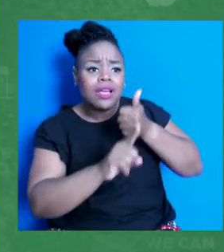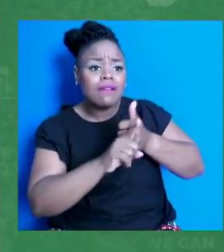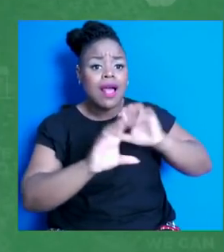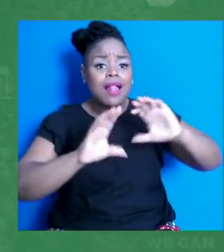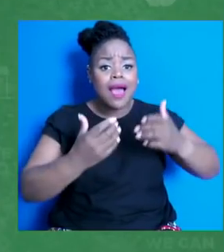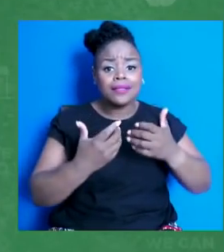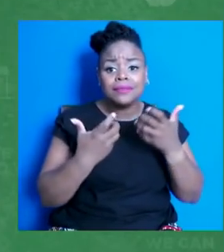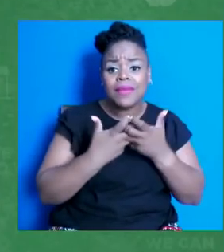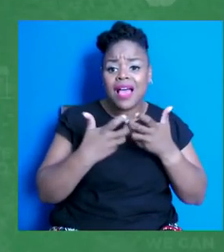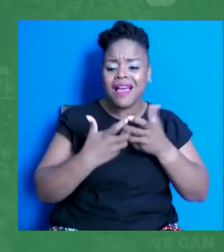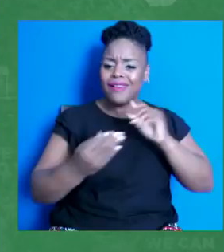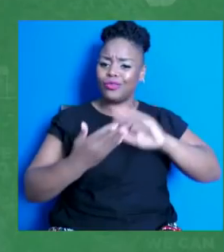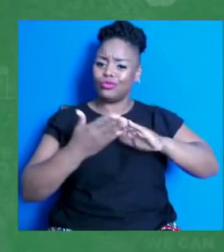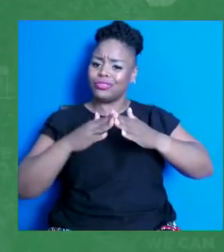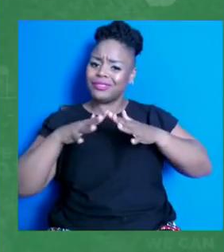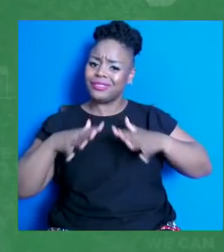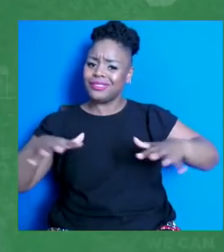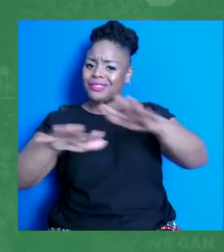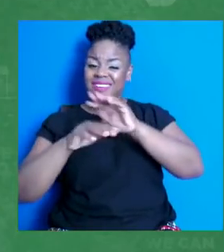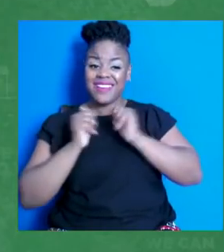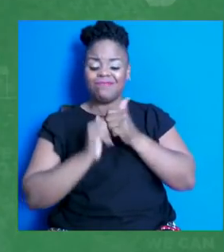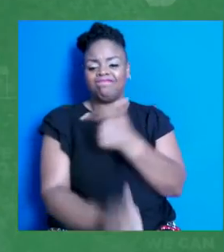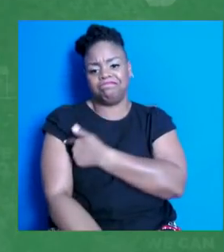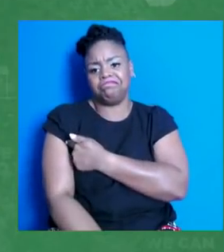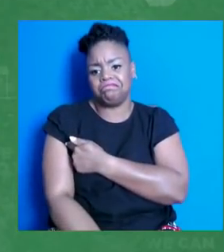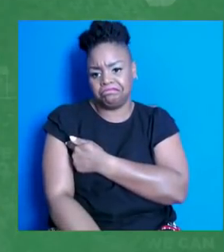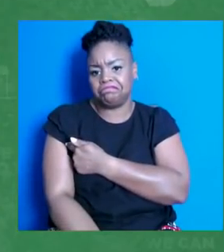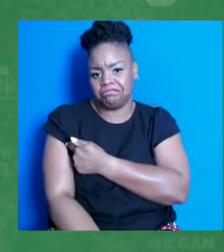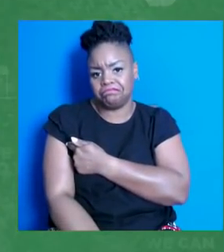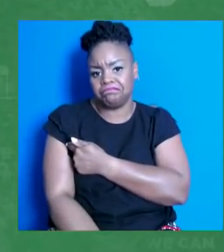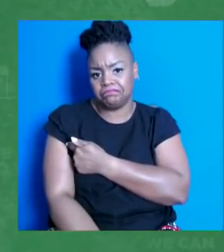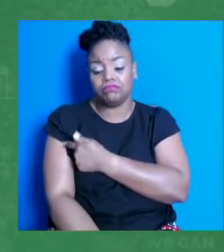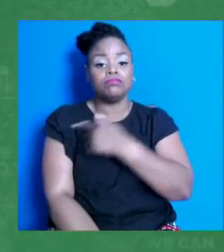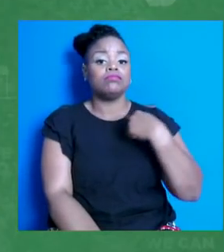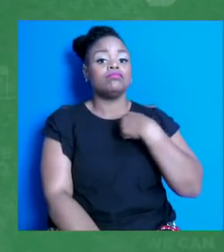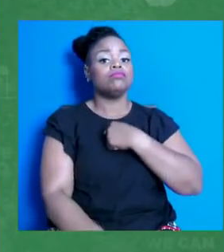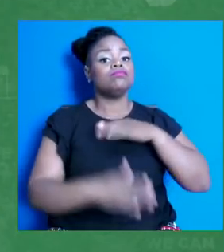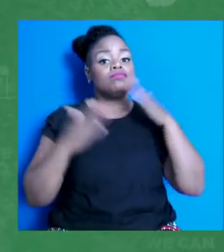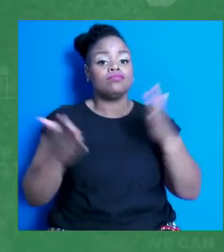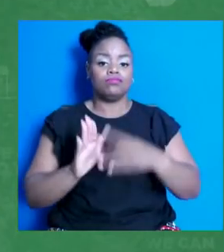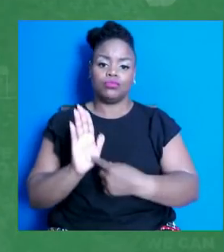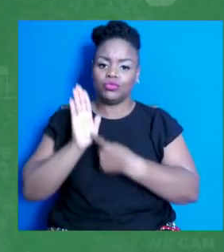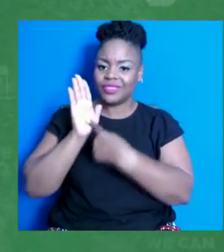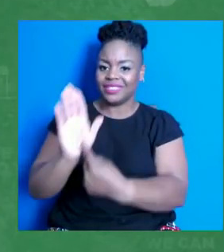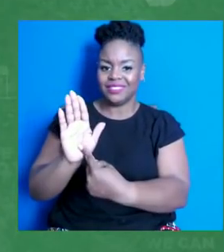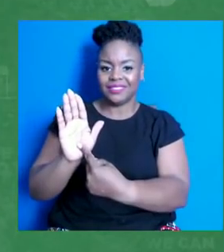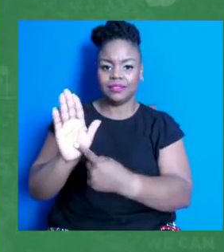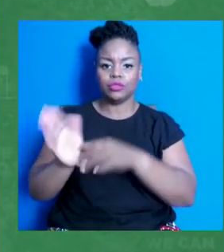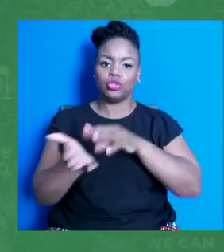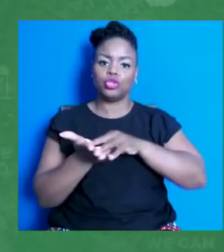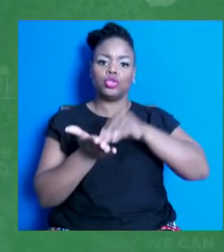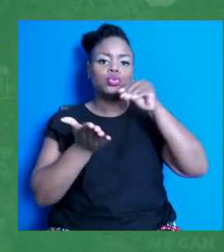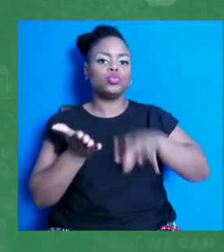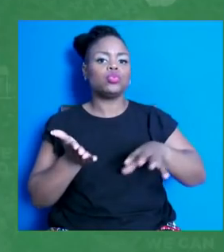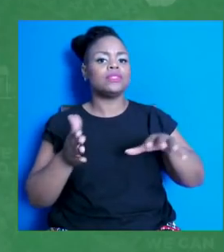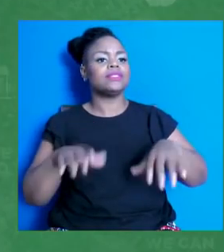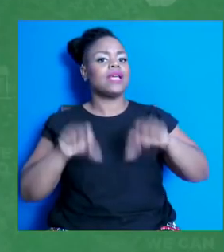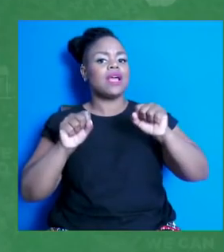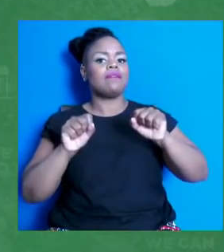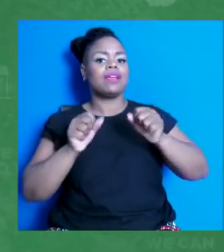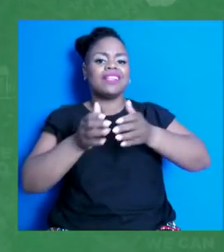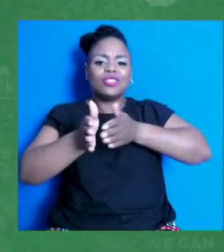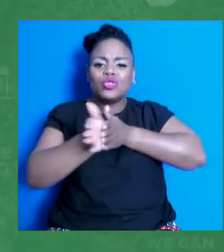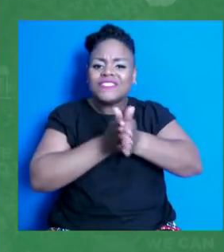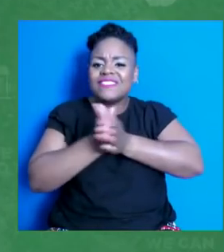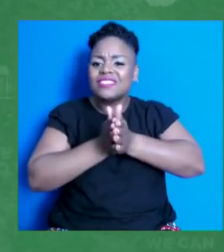We are here today to highlight students who have taken initiative to improve access to COVID-19 vaccinations